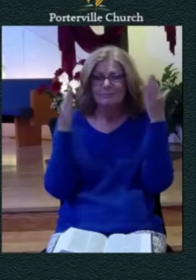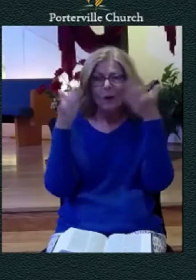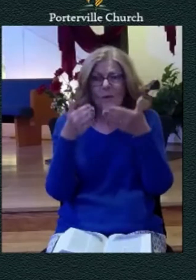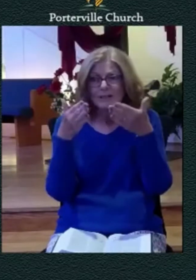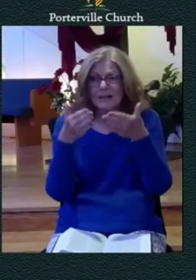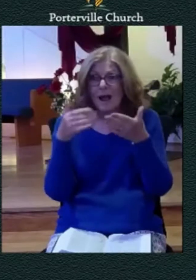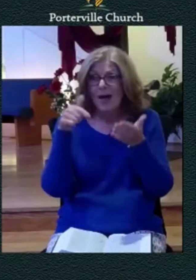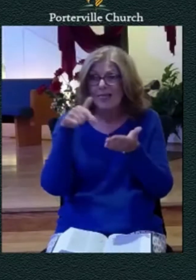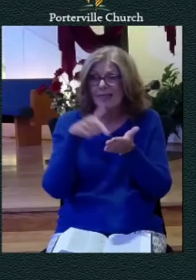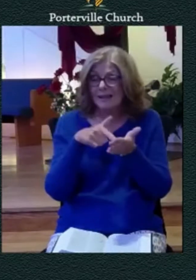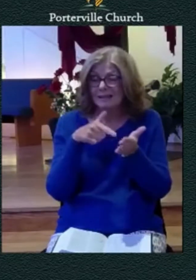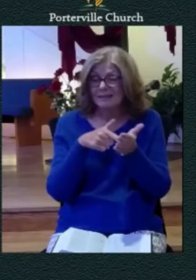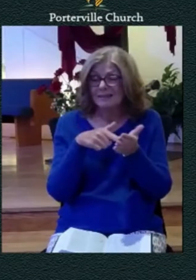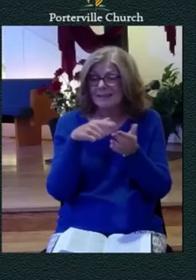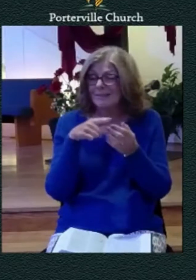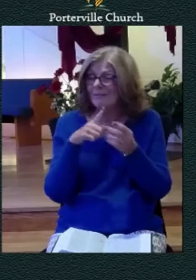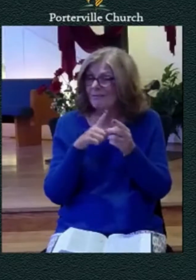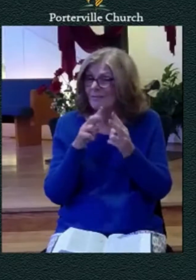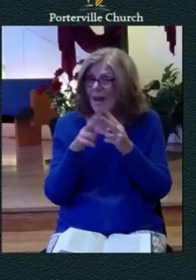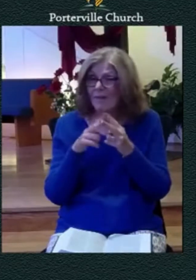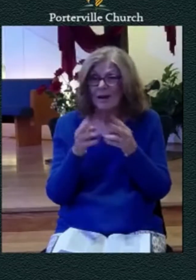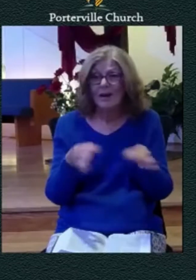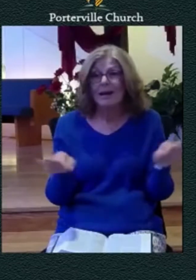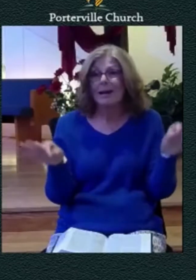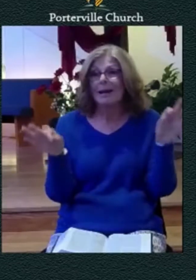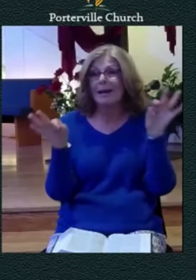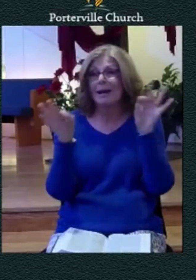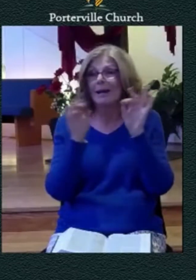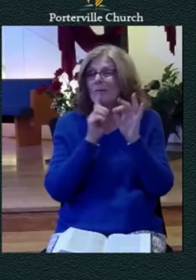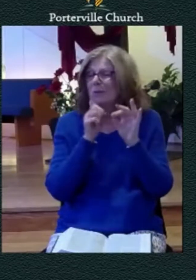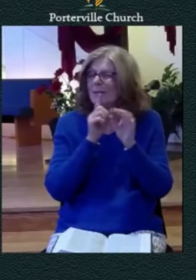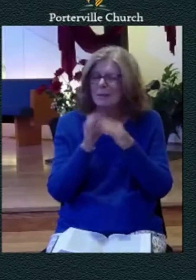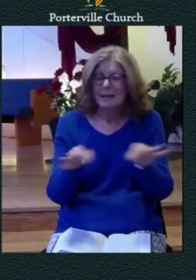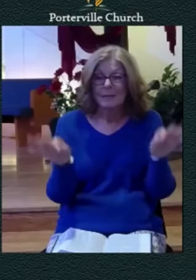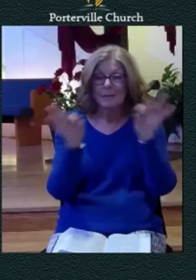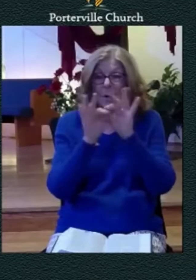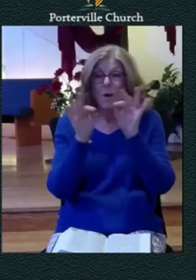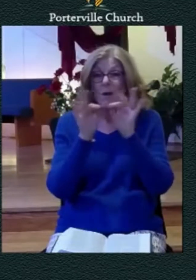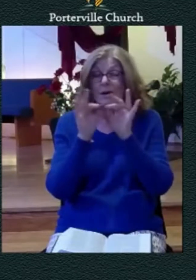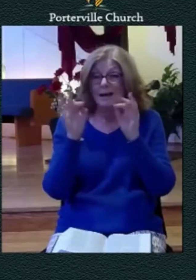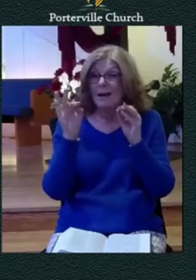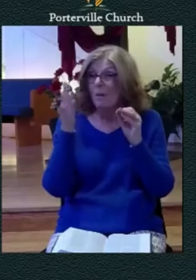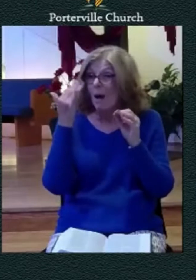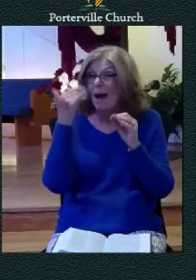because distress is so often a part of our lives